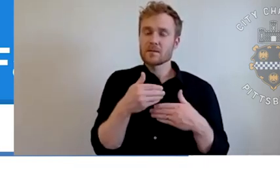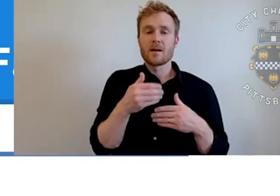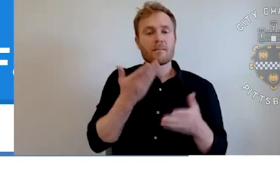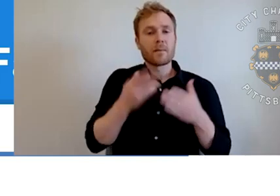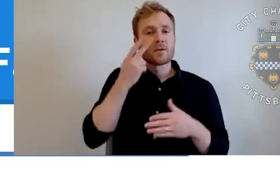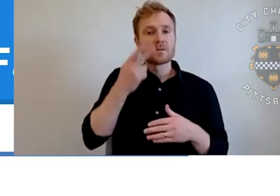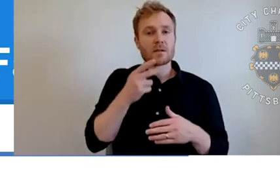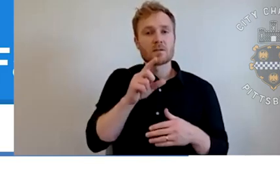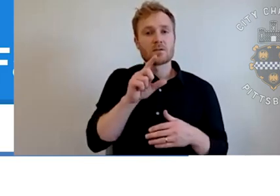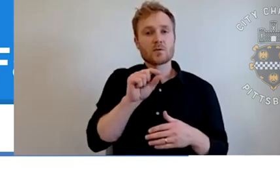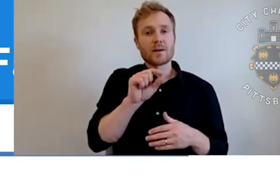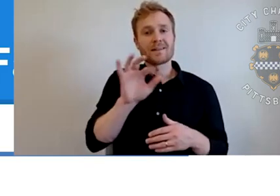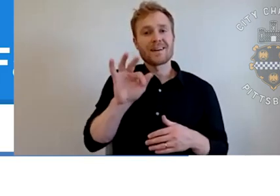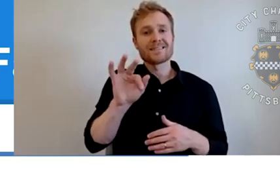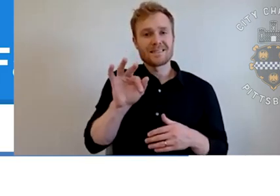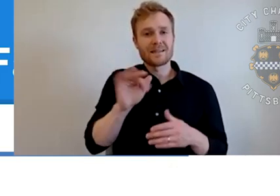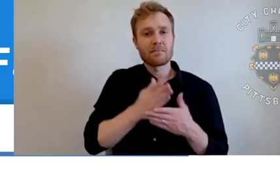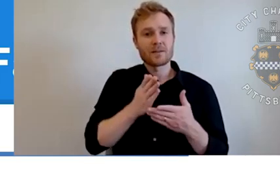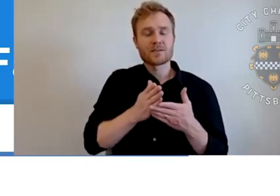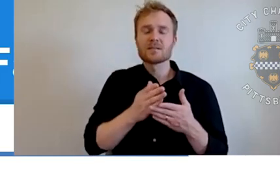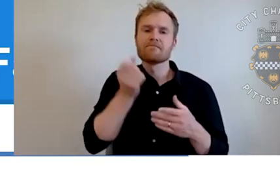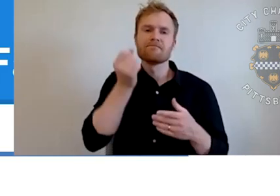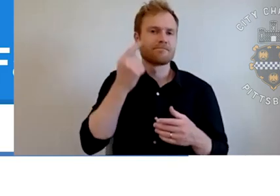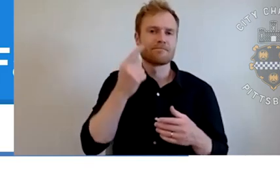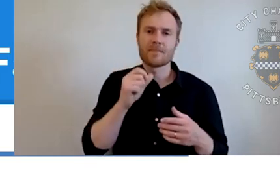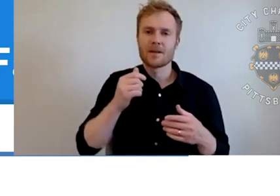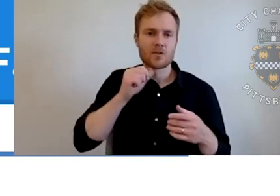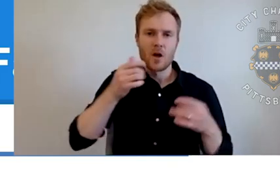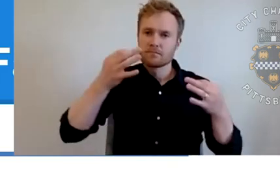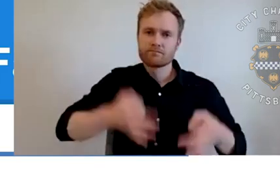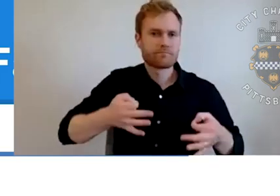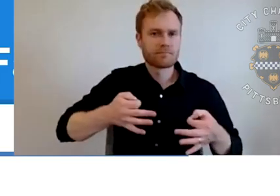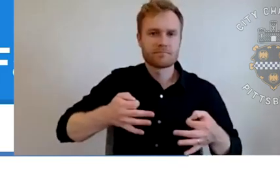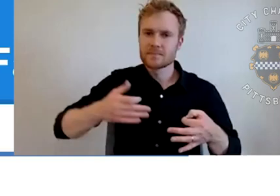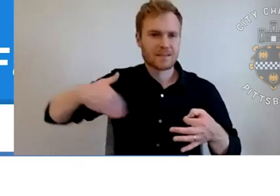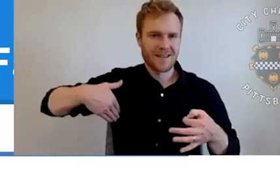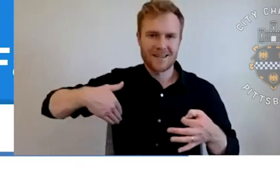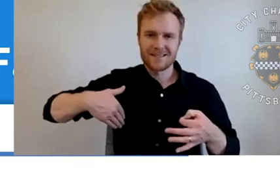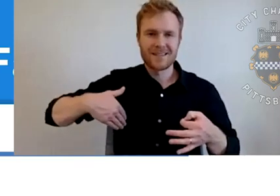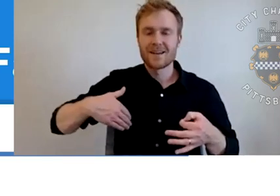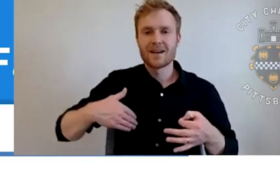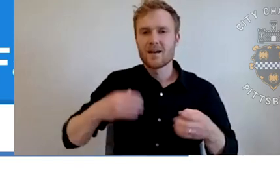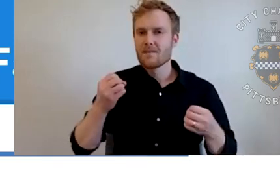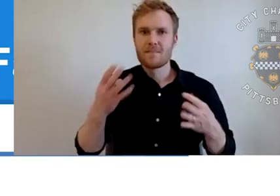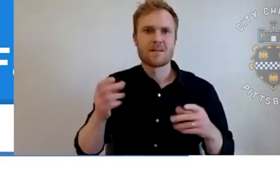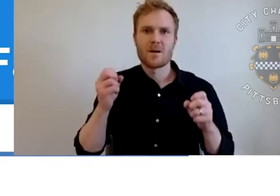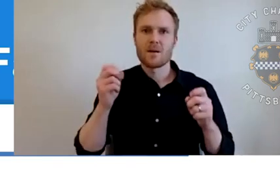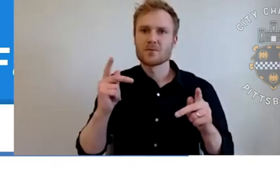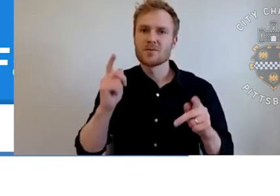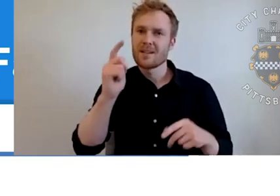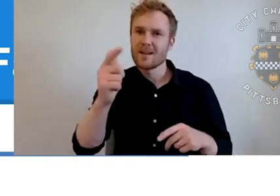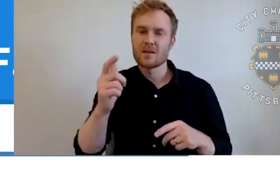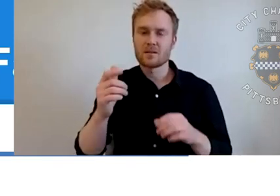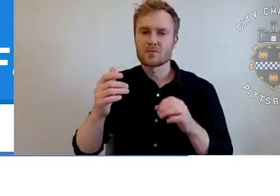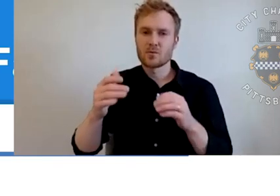to note that no final decisions have been made on this project specifically. There's going to be a number of opportunities to comment further on it in the future